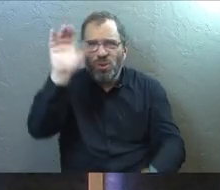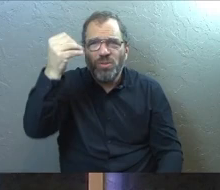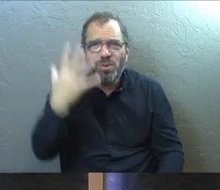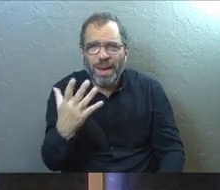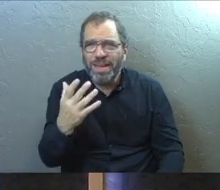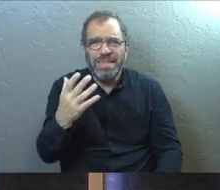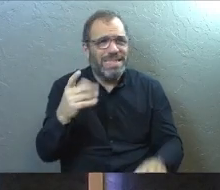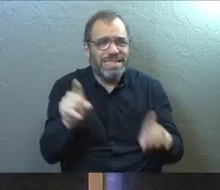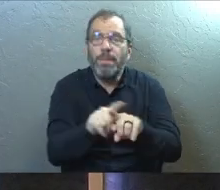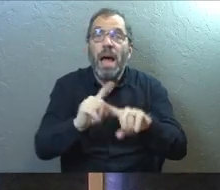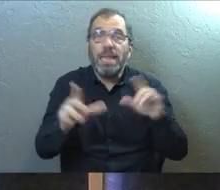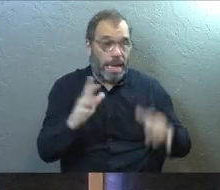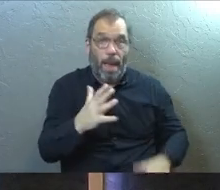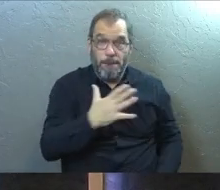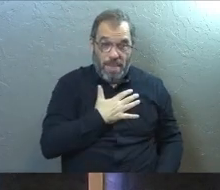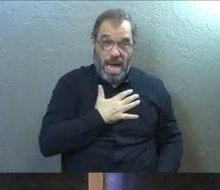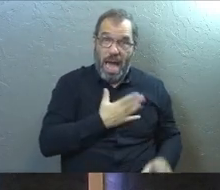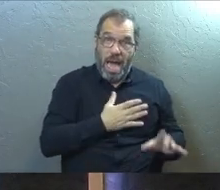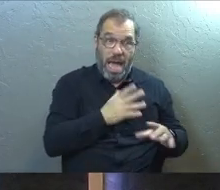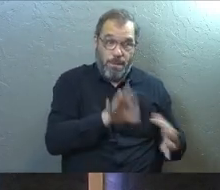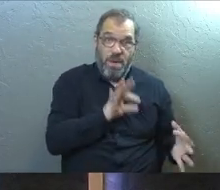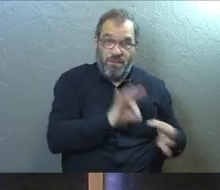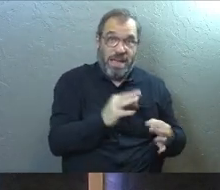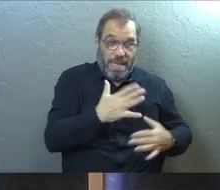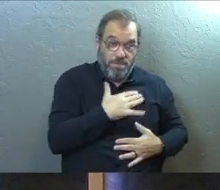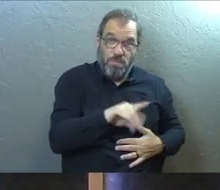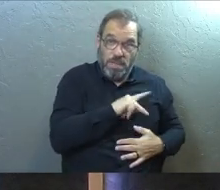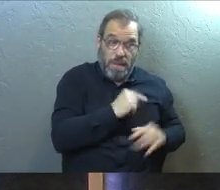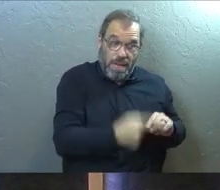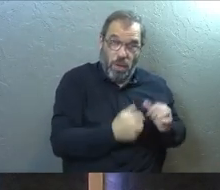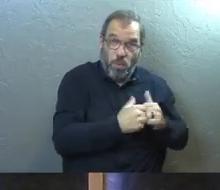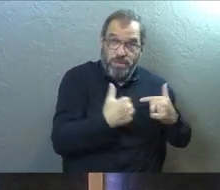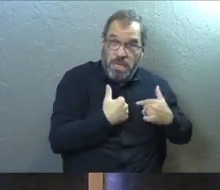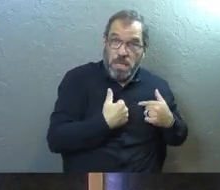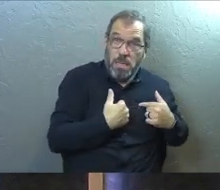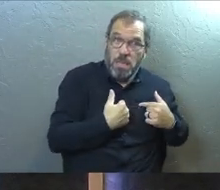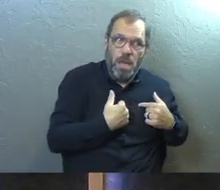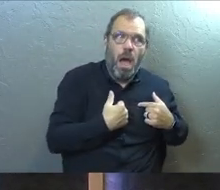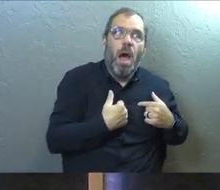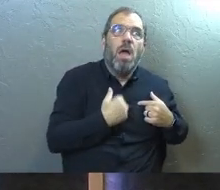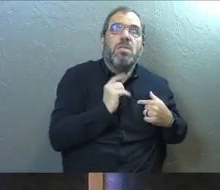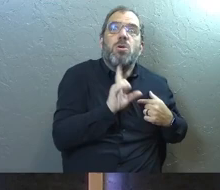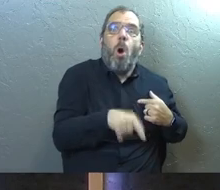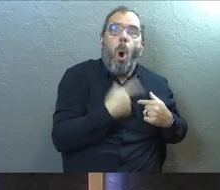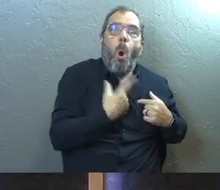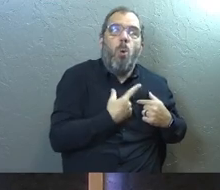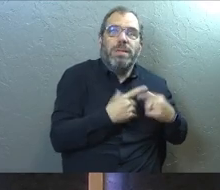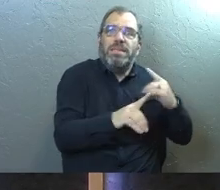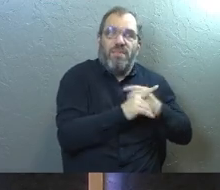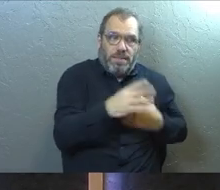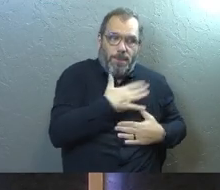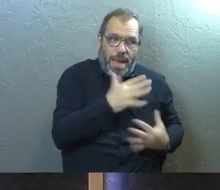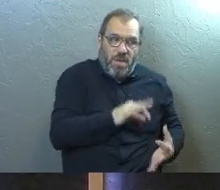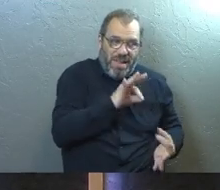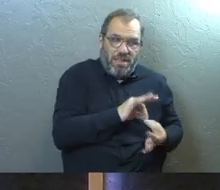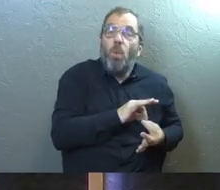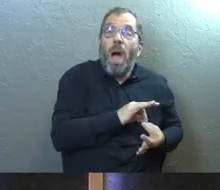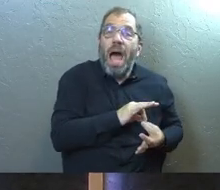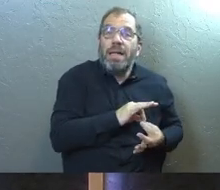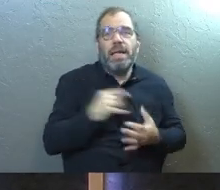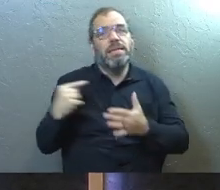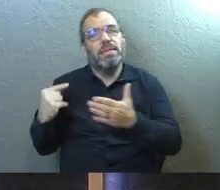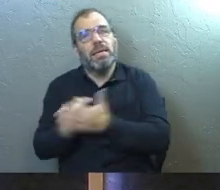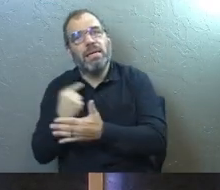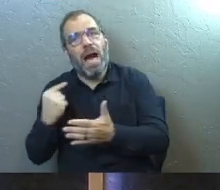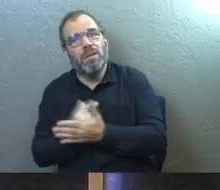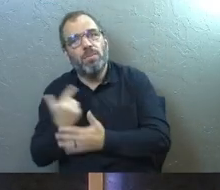grace in all the same ways. Like my perfectionism that I personally struggle with, the only defense against my perfectionism is